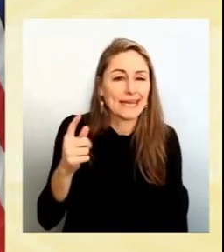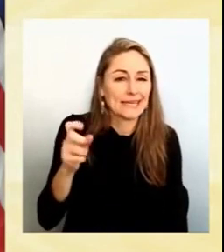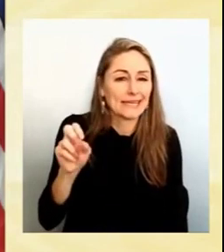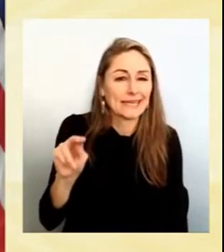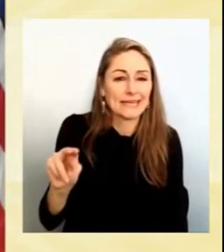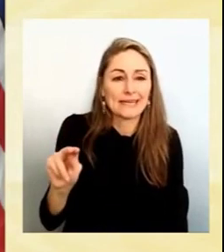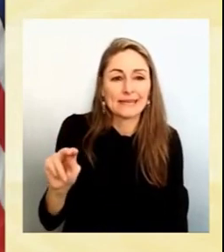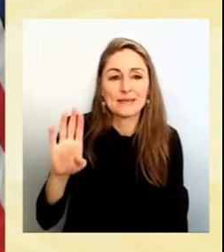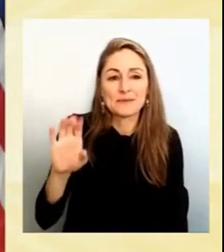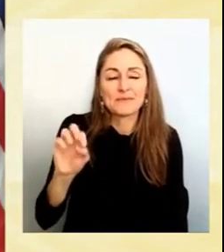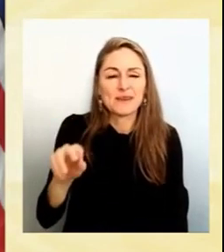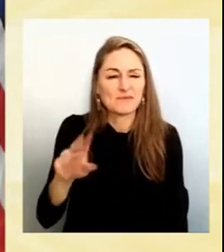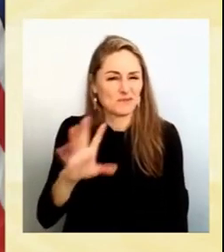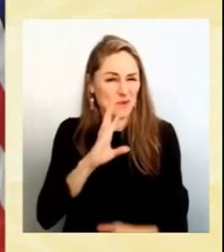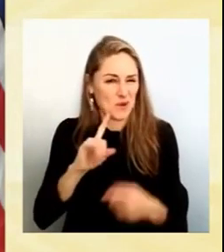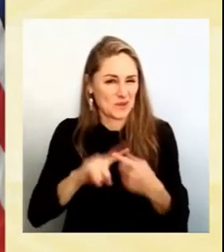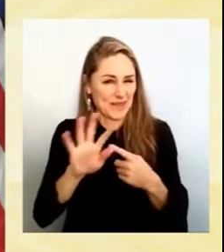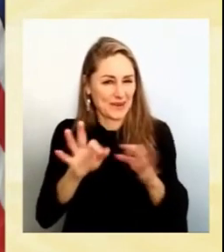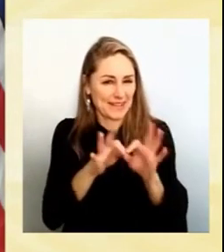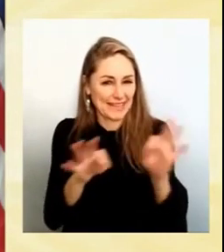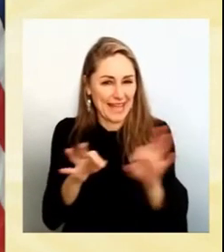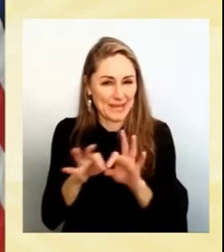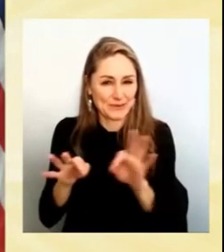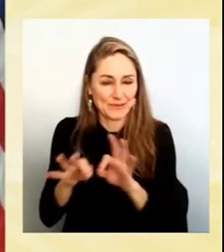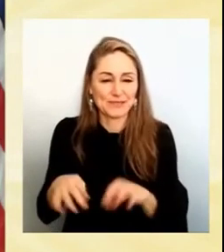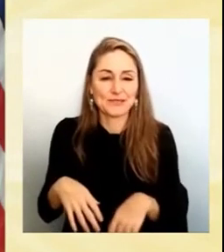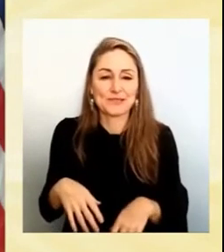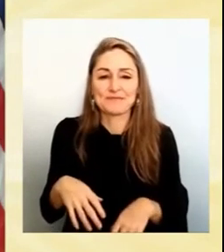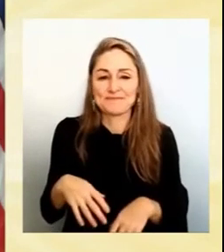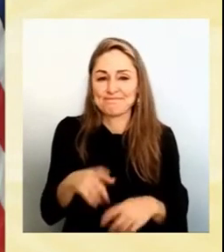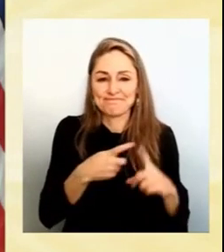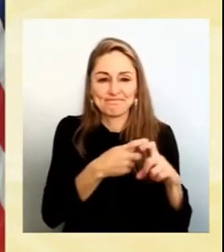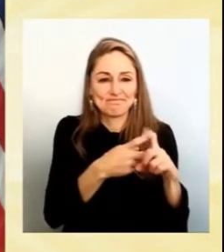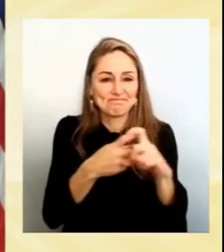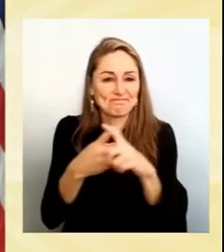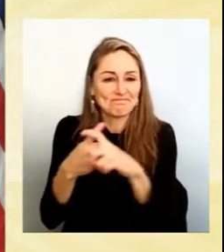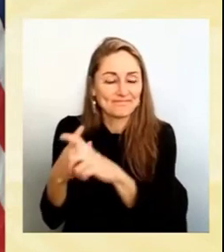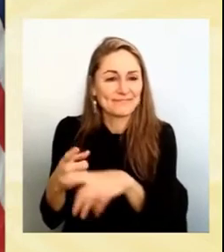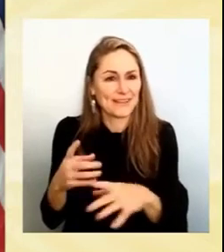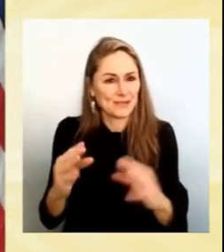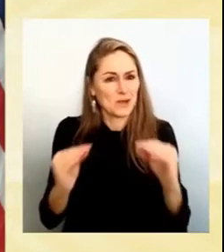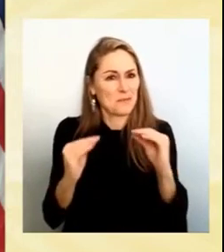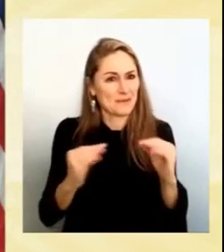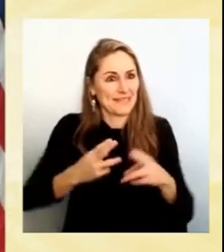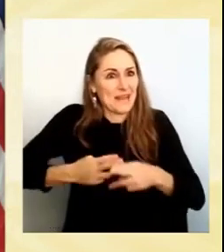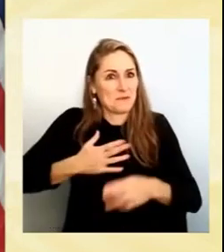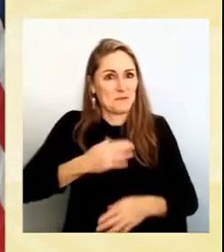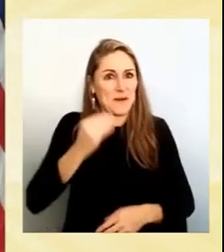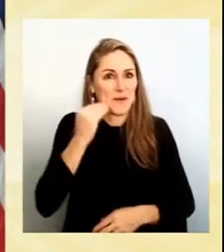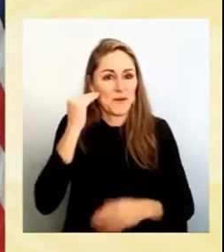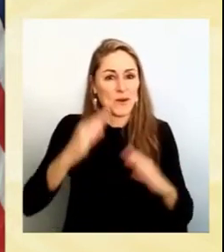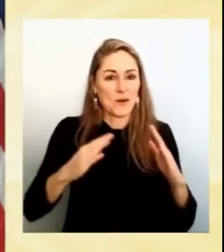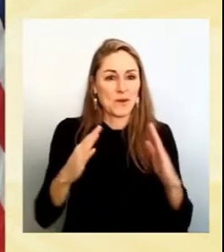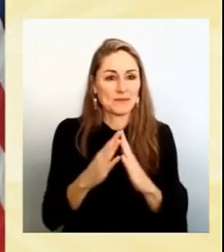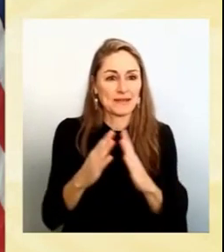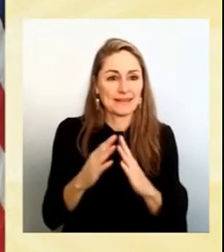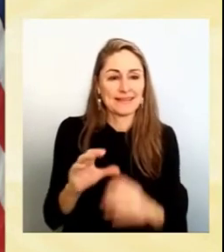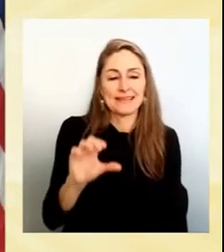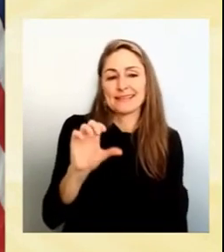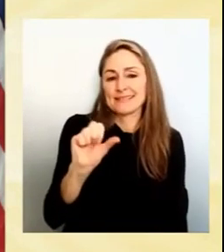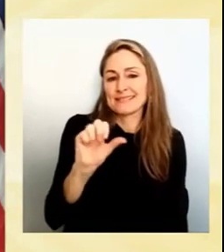by way of greeting and megwatch by way of thank you. It taught me that the name of my hometown was San Baldonic,